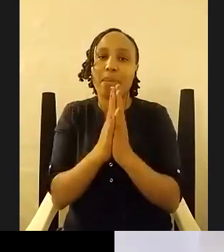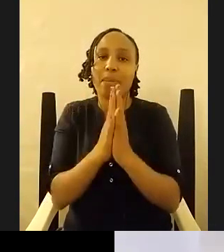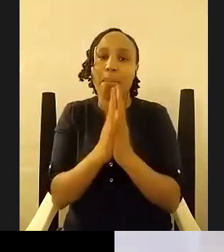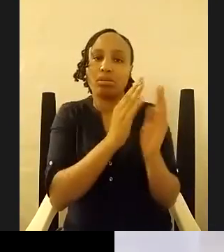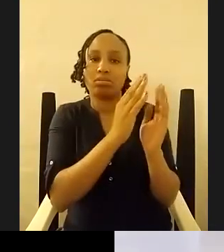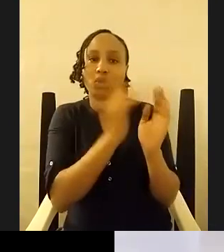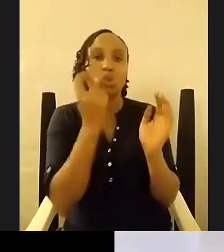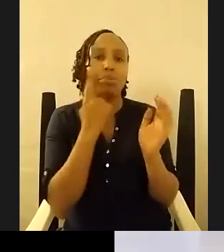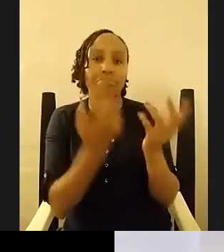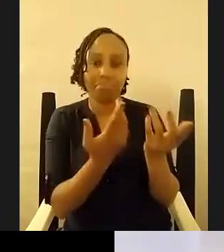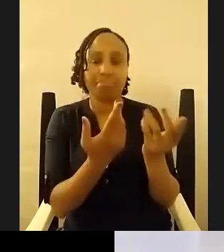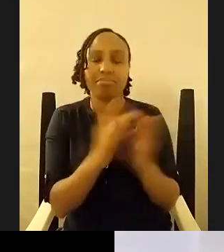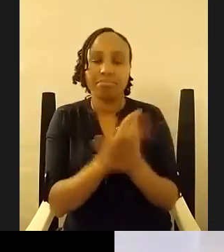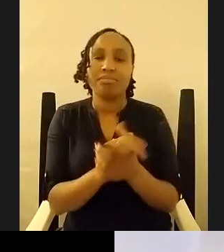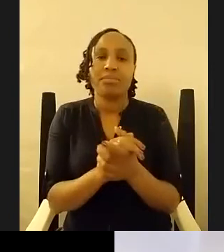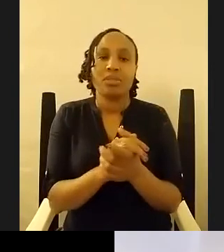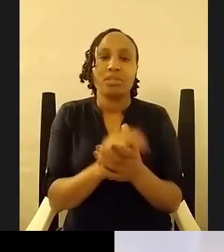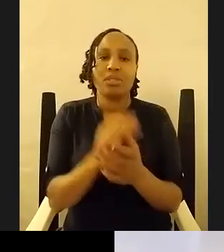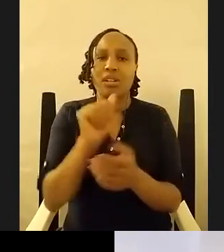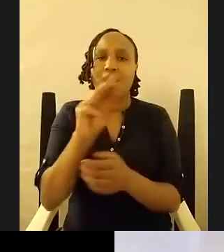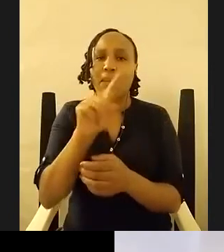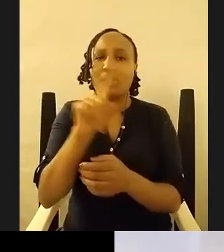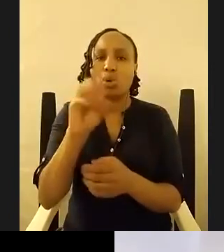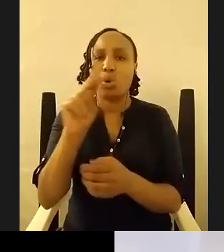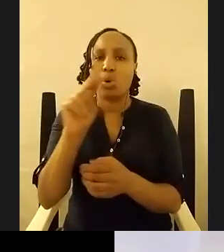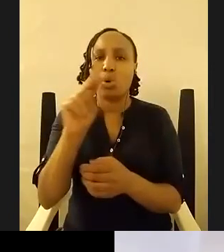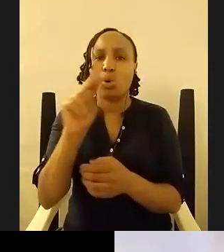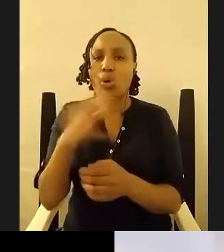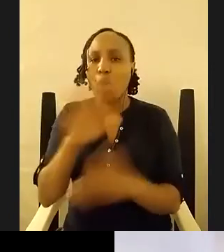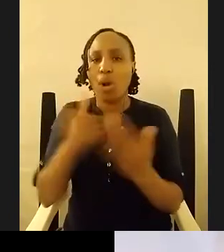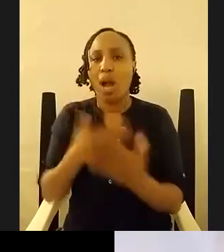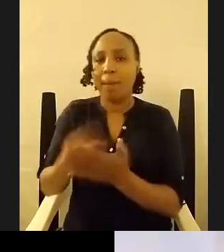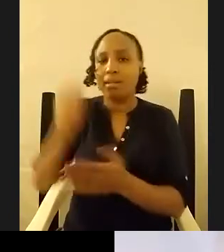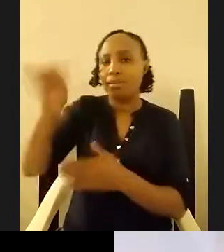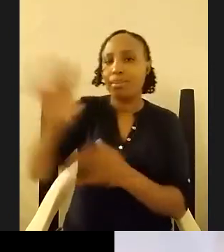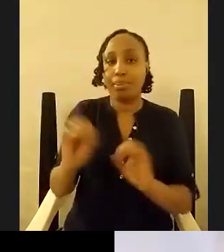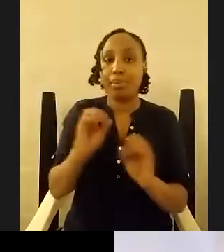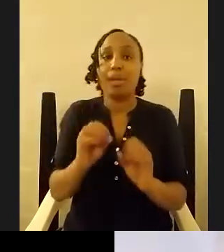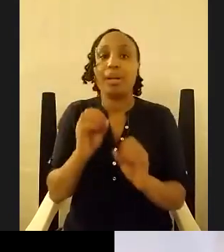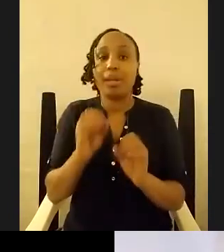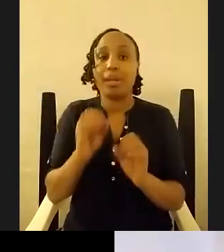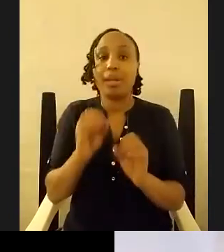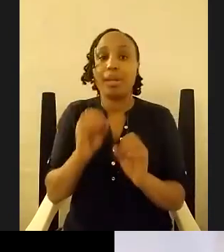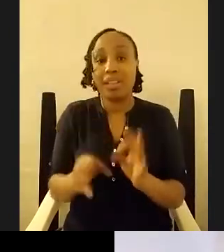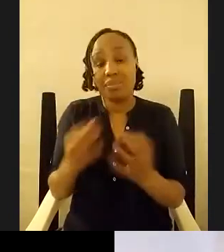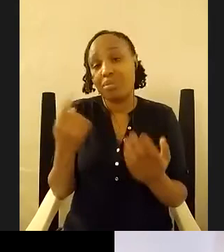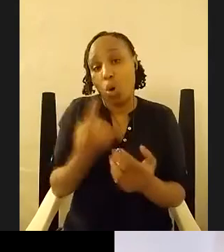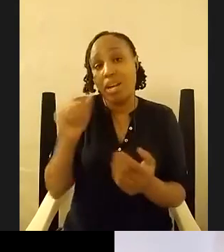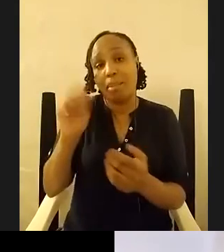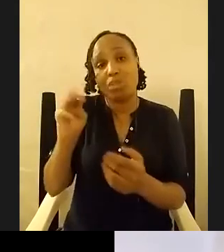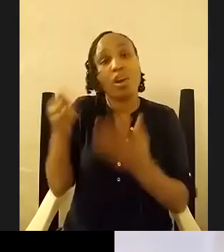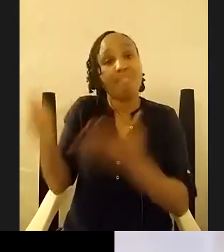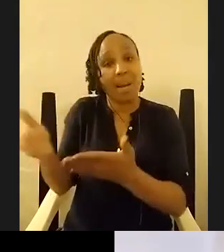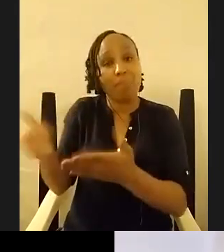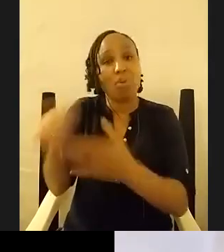amazon all our money but if you're in a place where it's only amazon that's easily accessible as long as you get the book we'll forgive